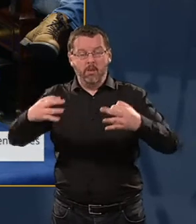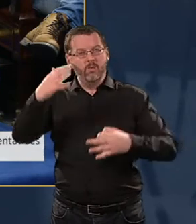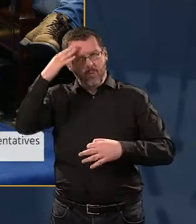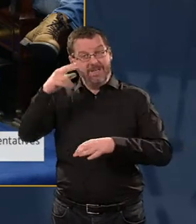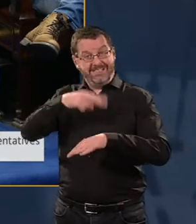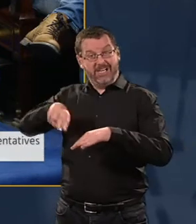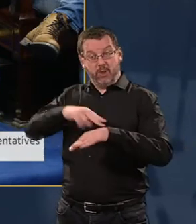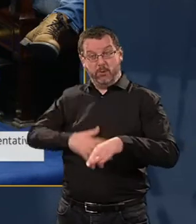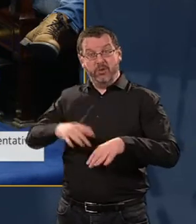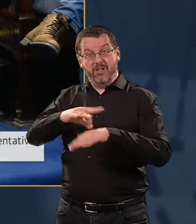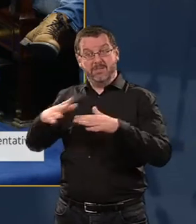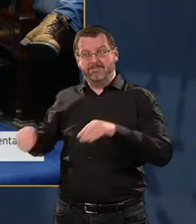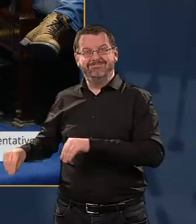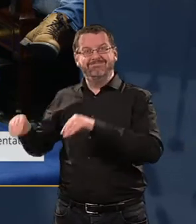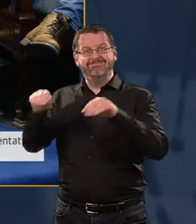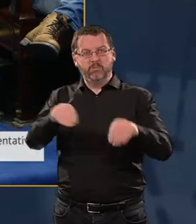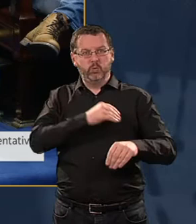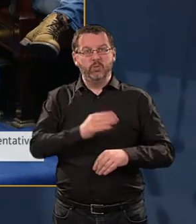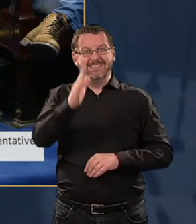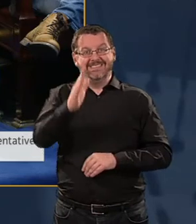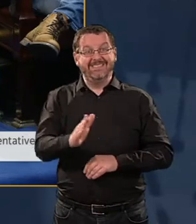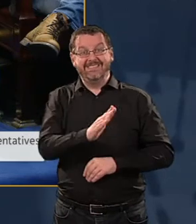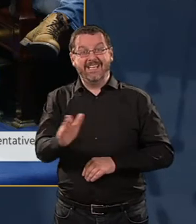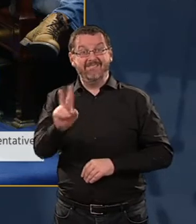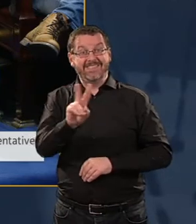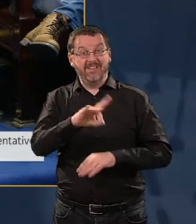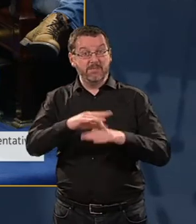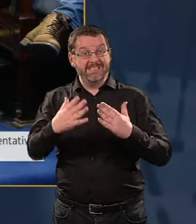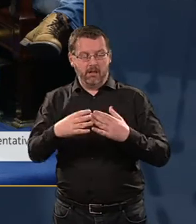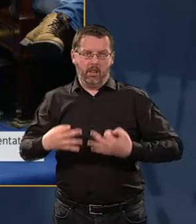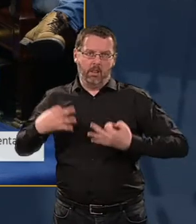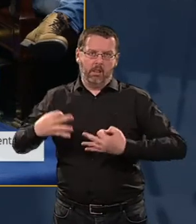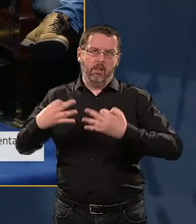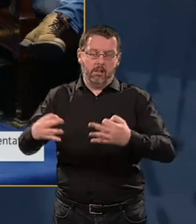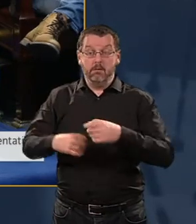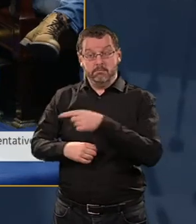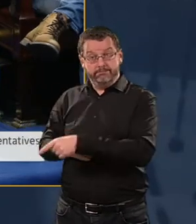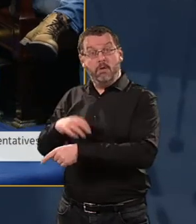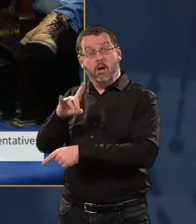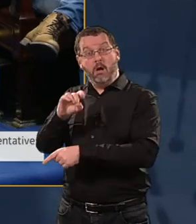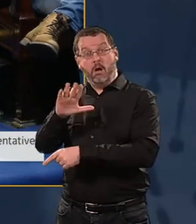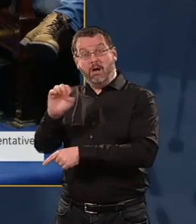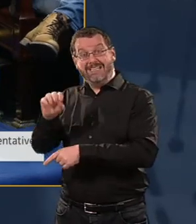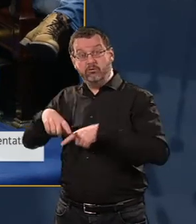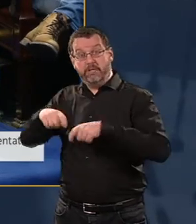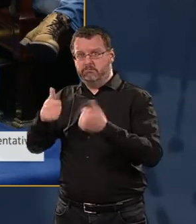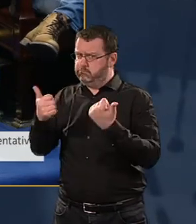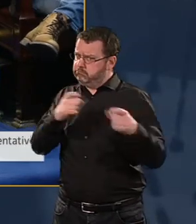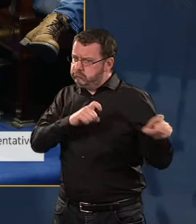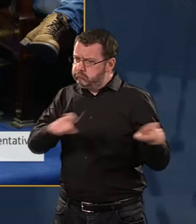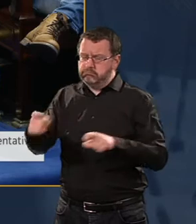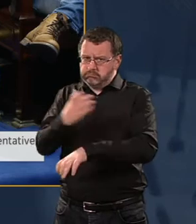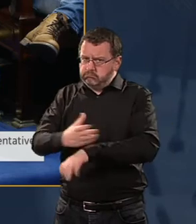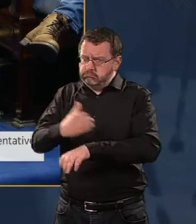Maternity Hospital to its new site at St Vincent's. While Holla Street has and continues to deliver excellent care to mothers